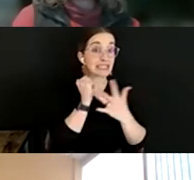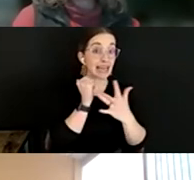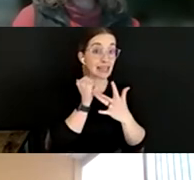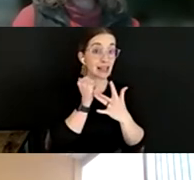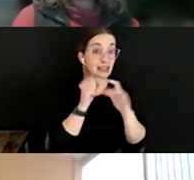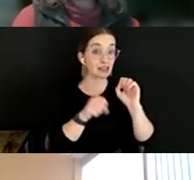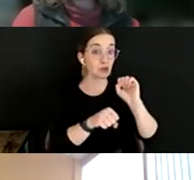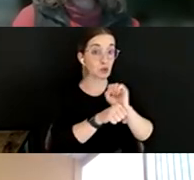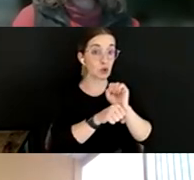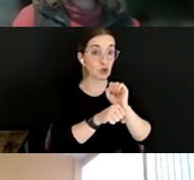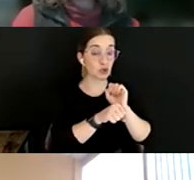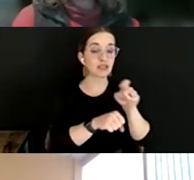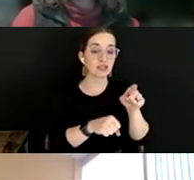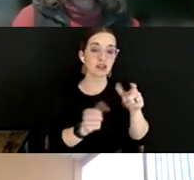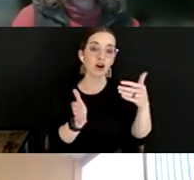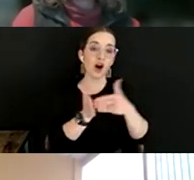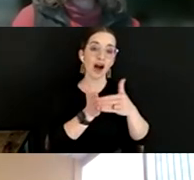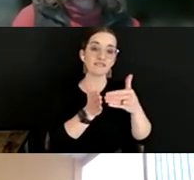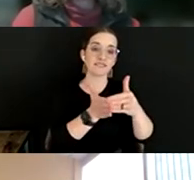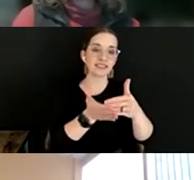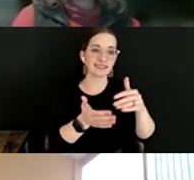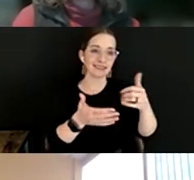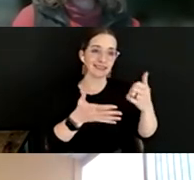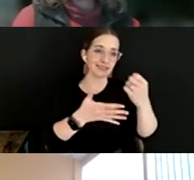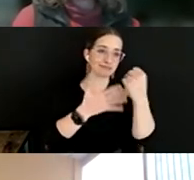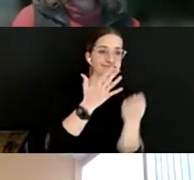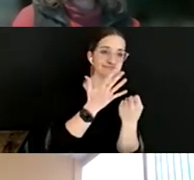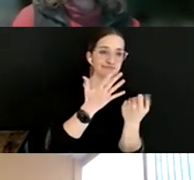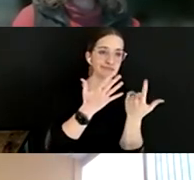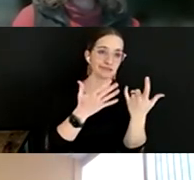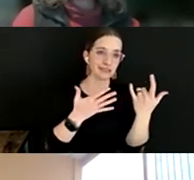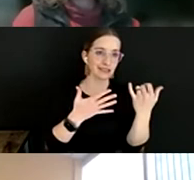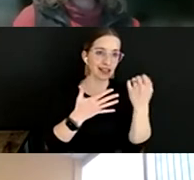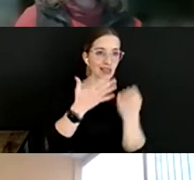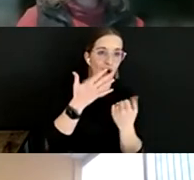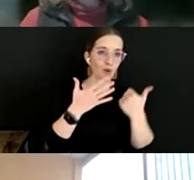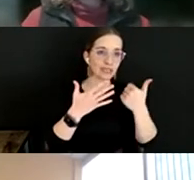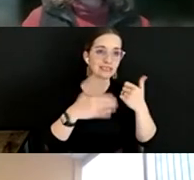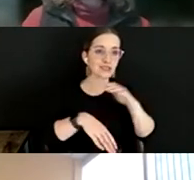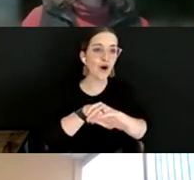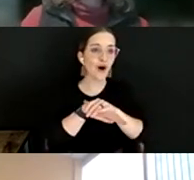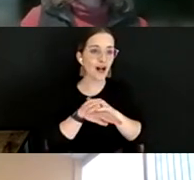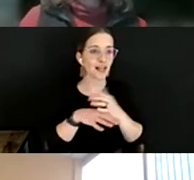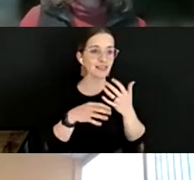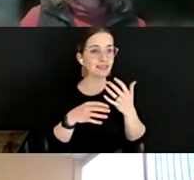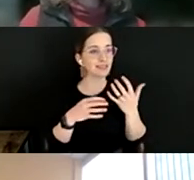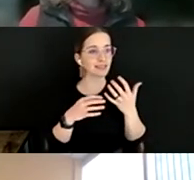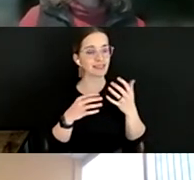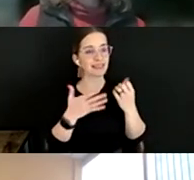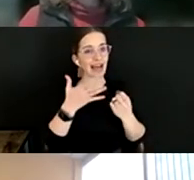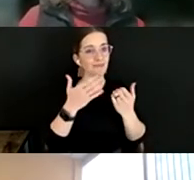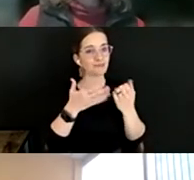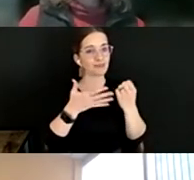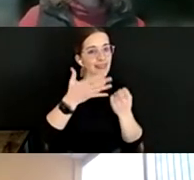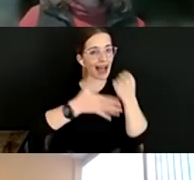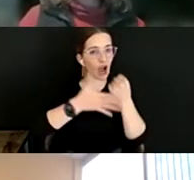are often lowest on the chain of, or on the hierarchy of value, right? So as an example